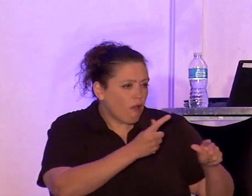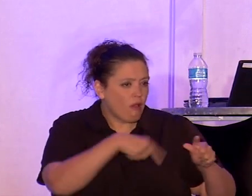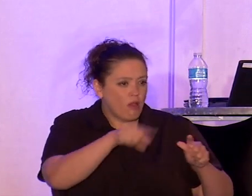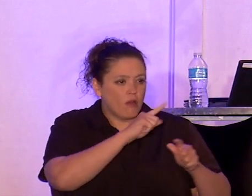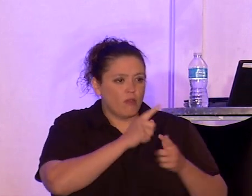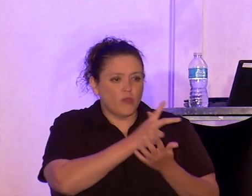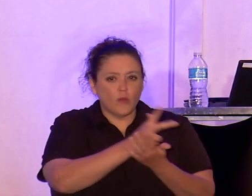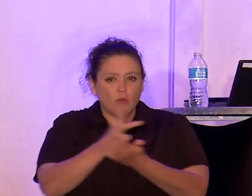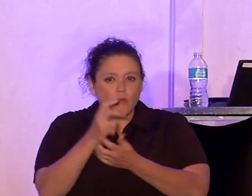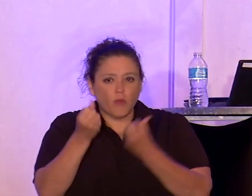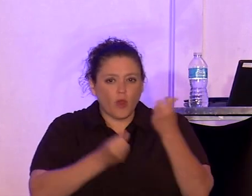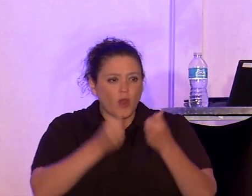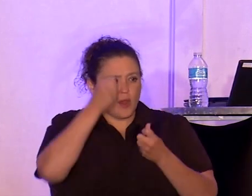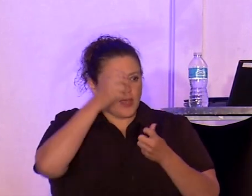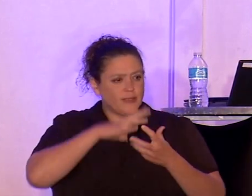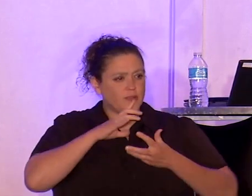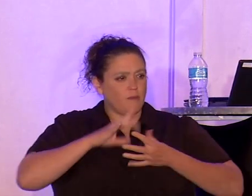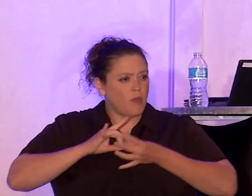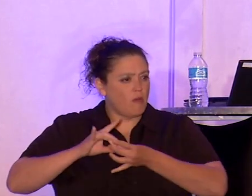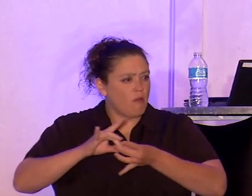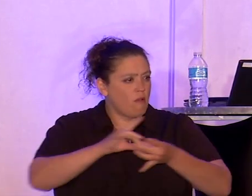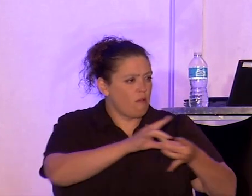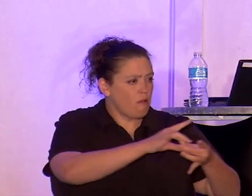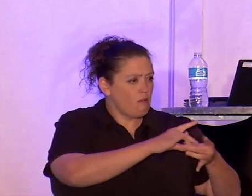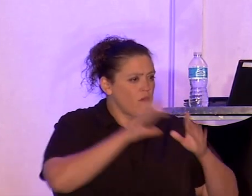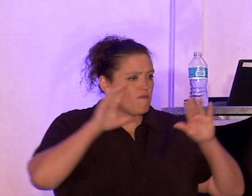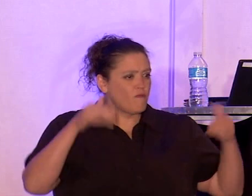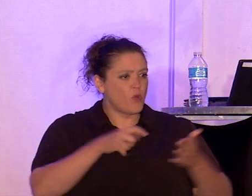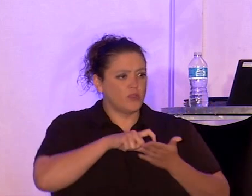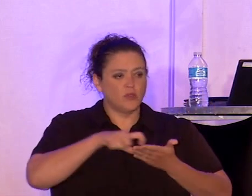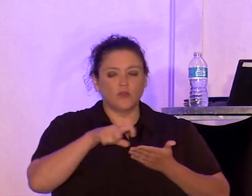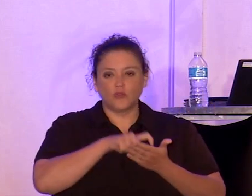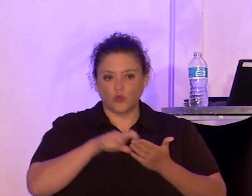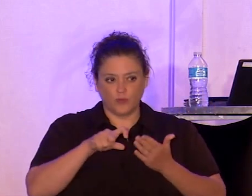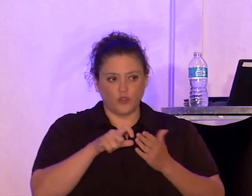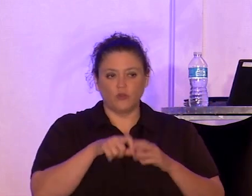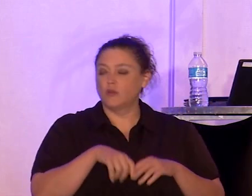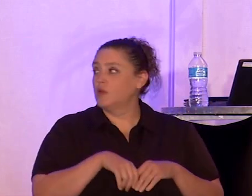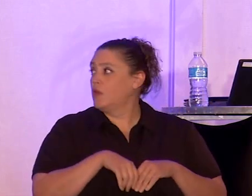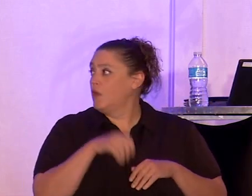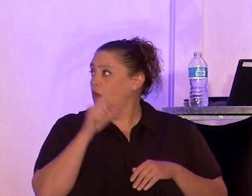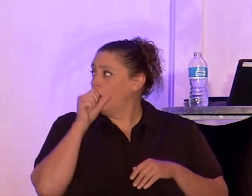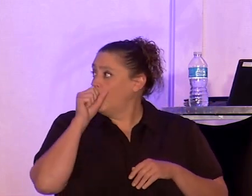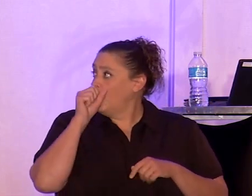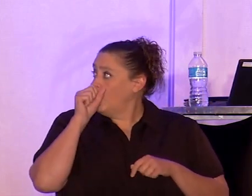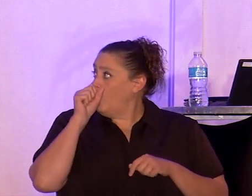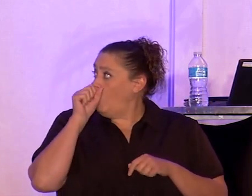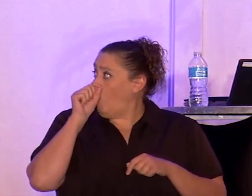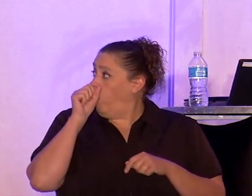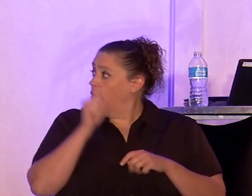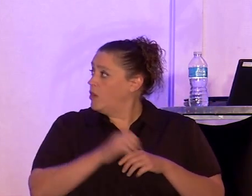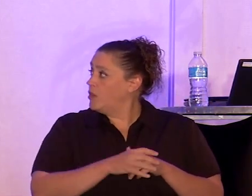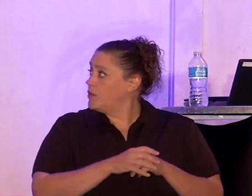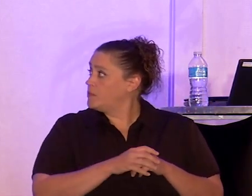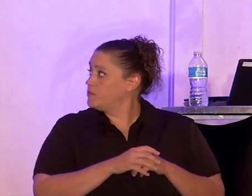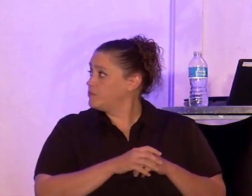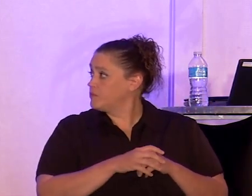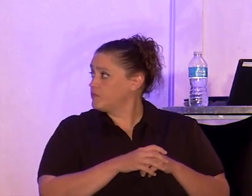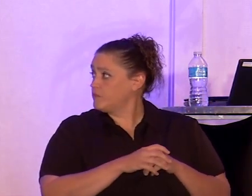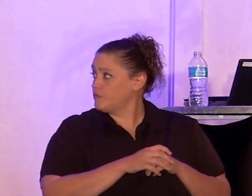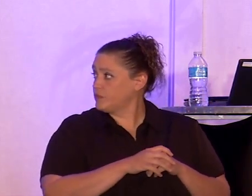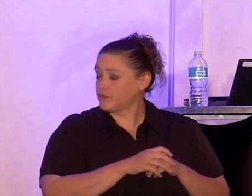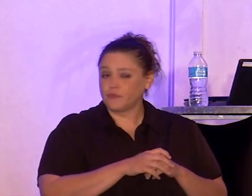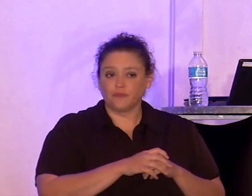bond in the simple bliss of scripture. In their elite suburban subdivisions, ivory